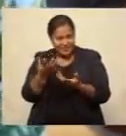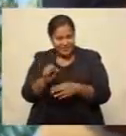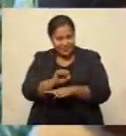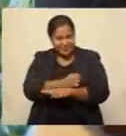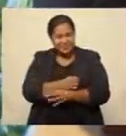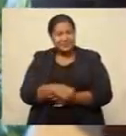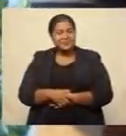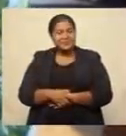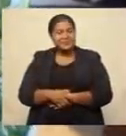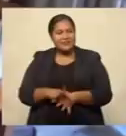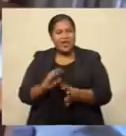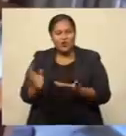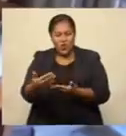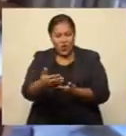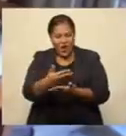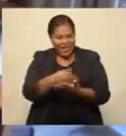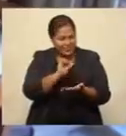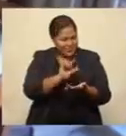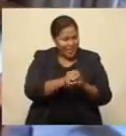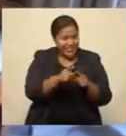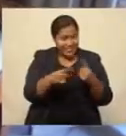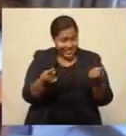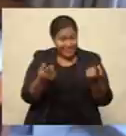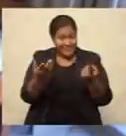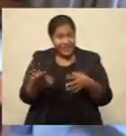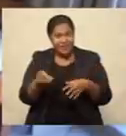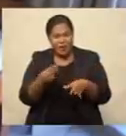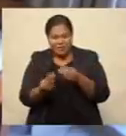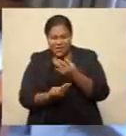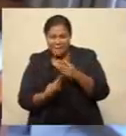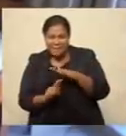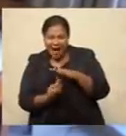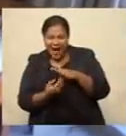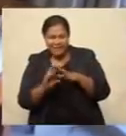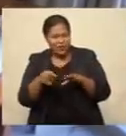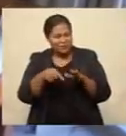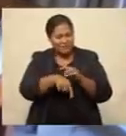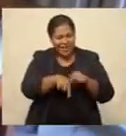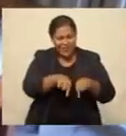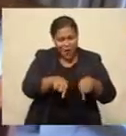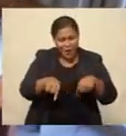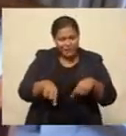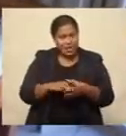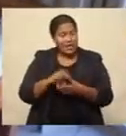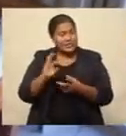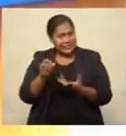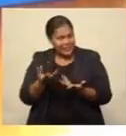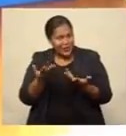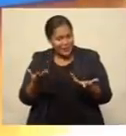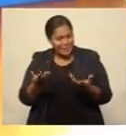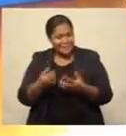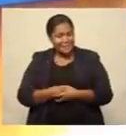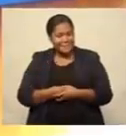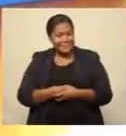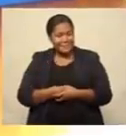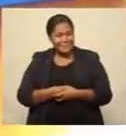how to collect the right things from mudflats, from mangroves. So I got this, uh,